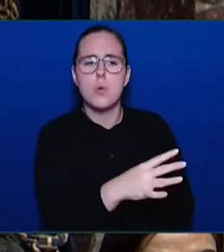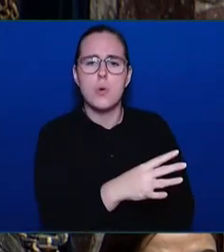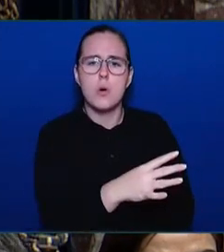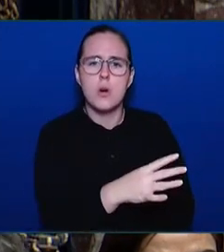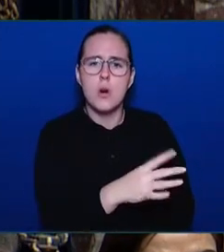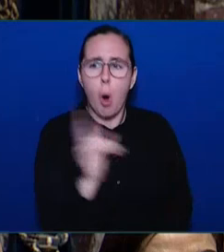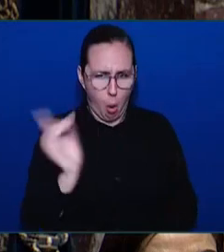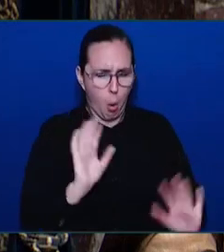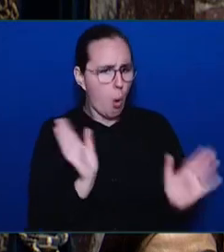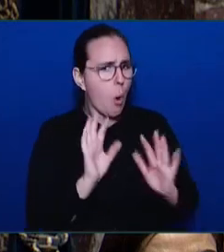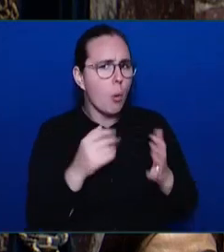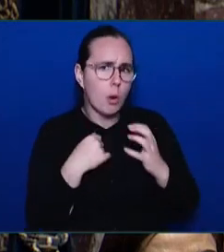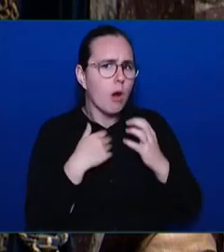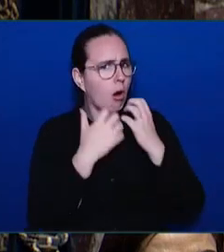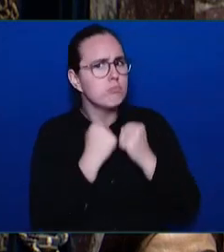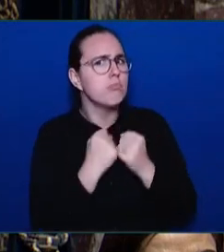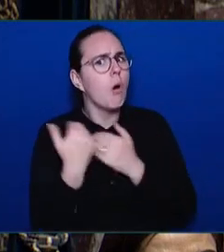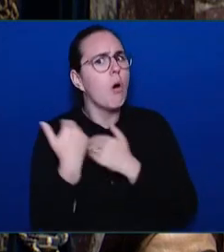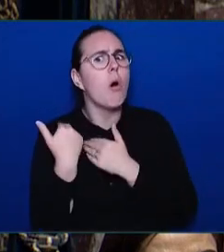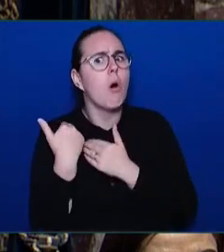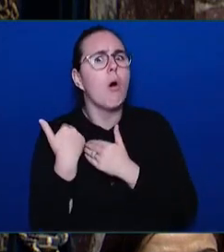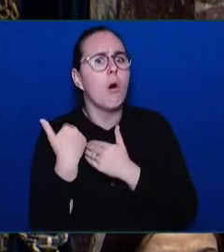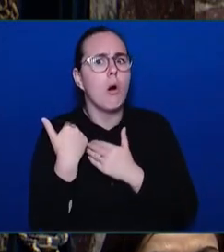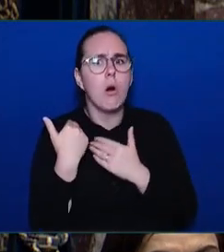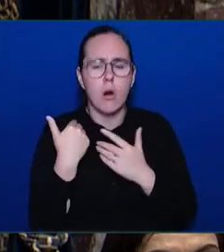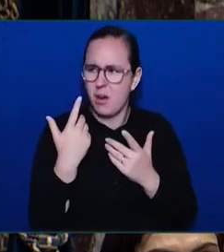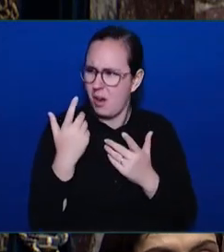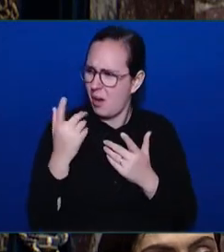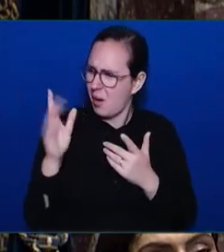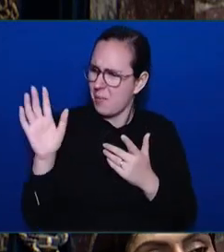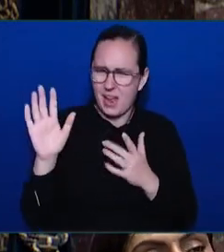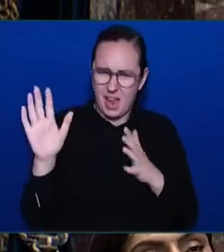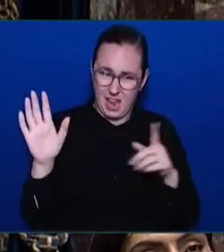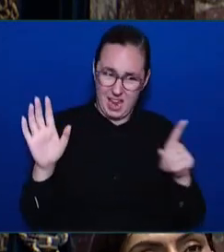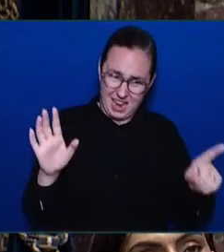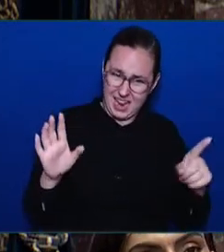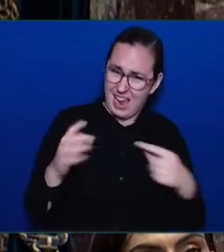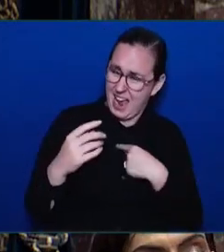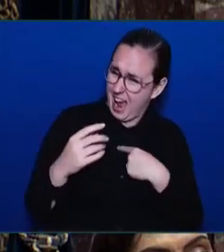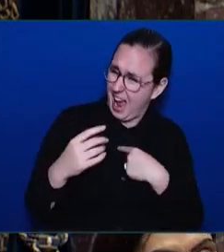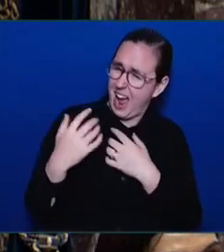my question is through you to the Premier. Will he sit with the chiefs as they have requested?